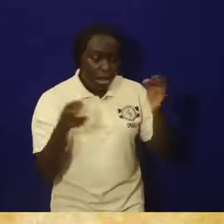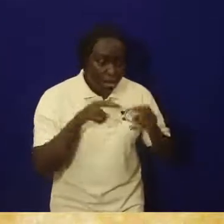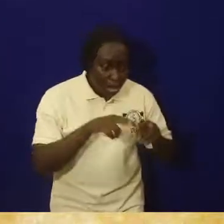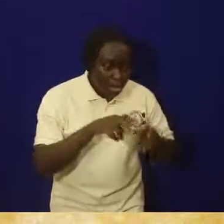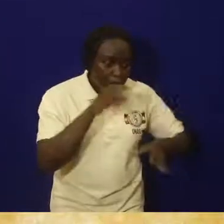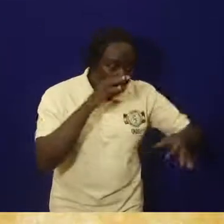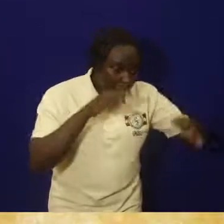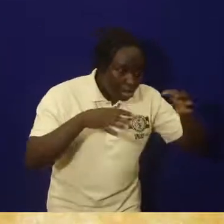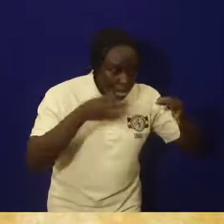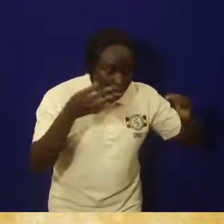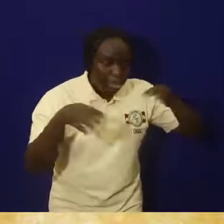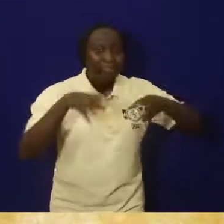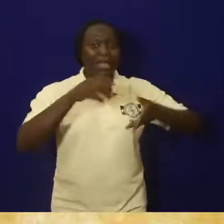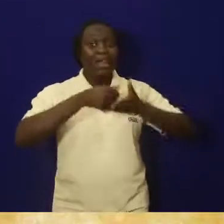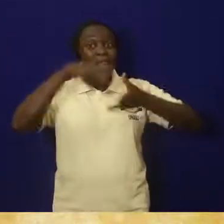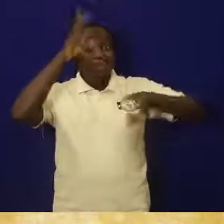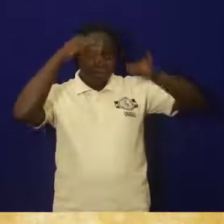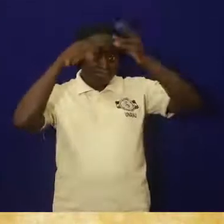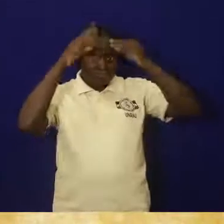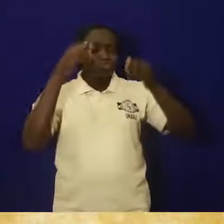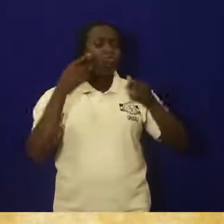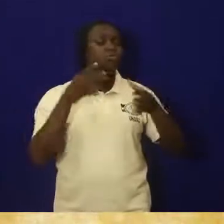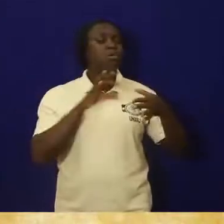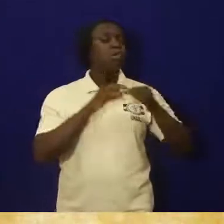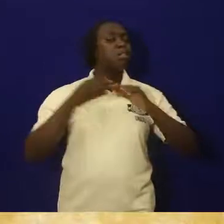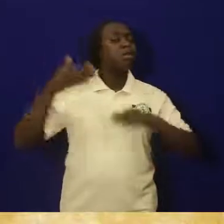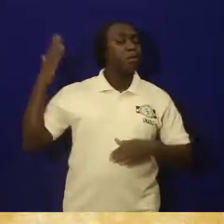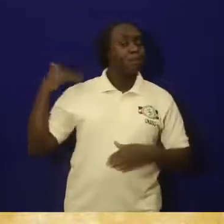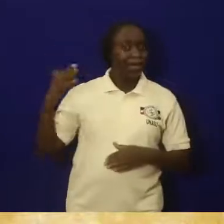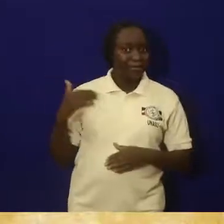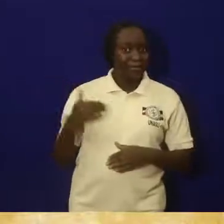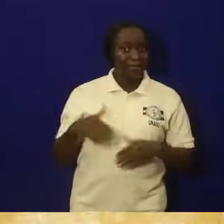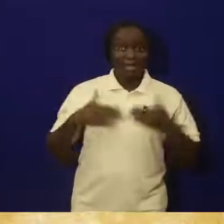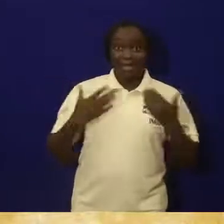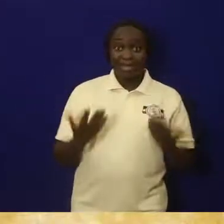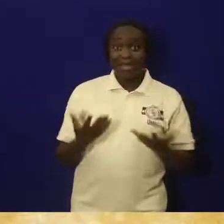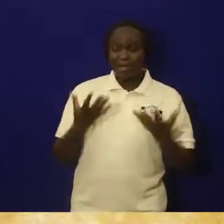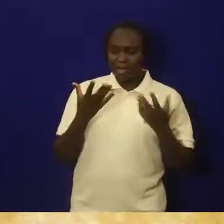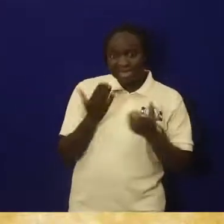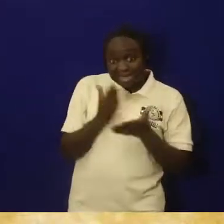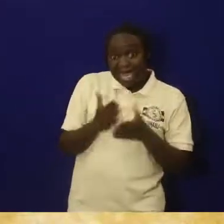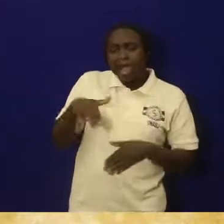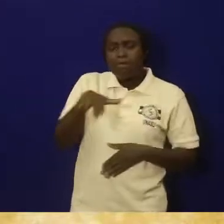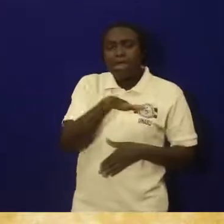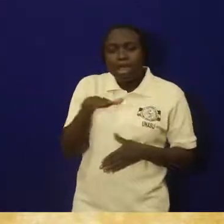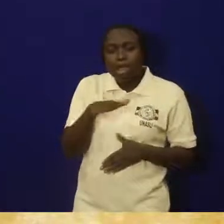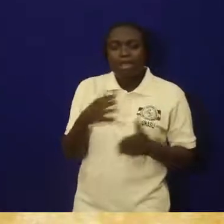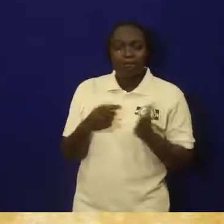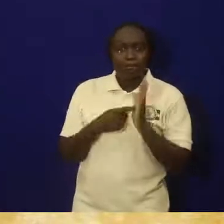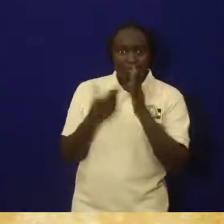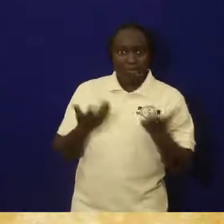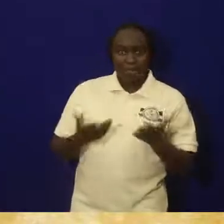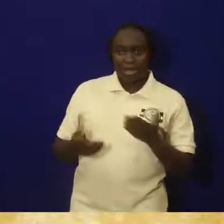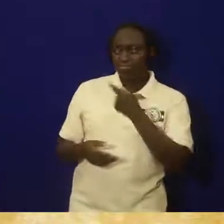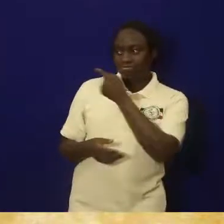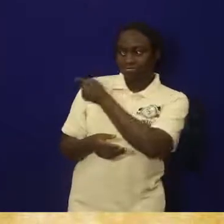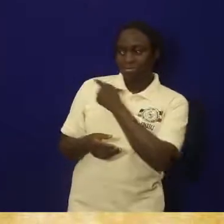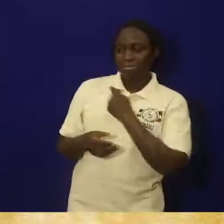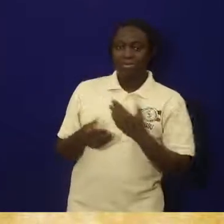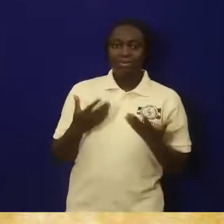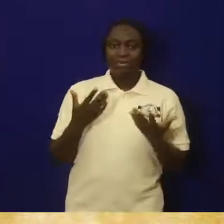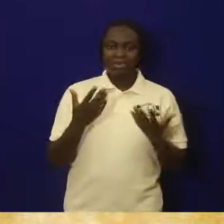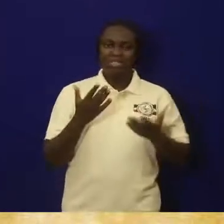have some of them with me. I have what you call nero rock paintings.